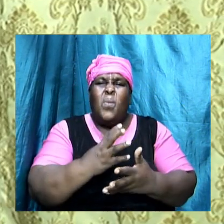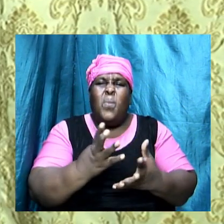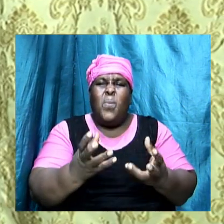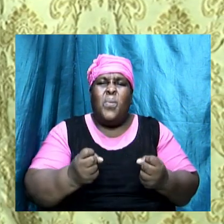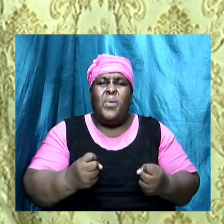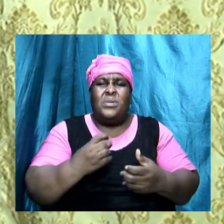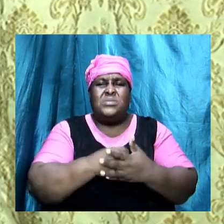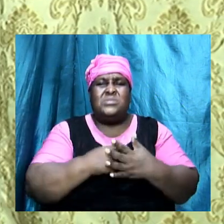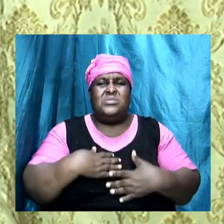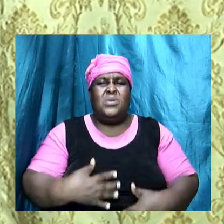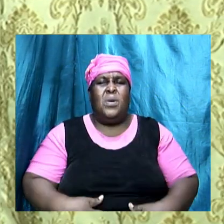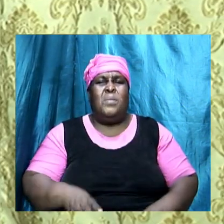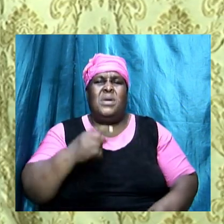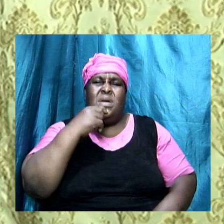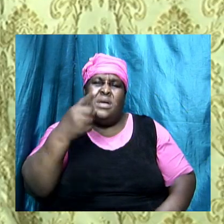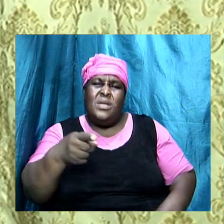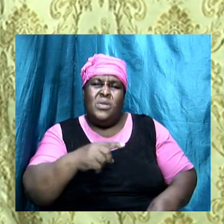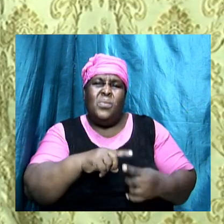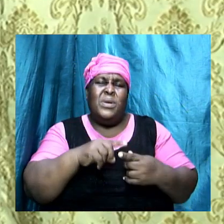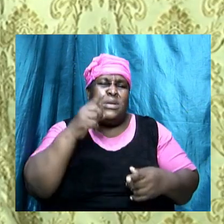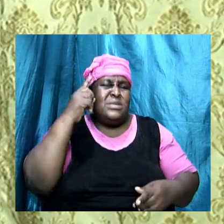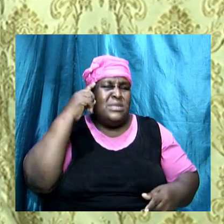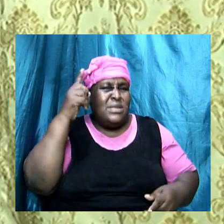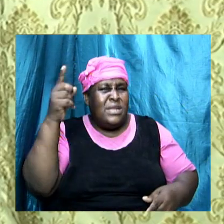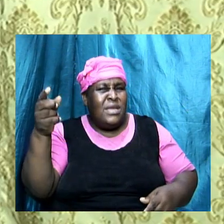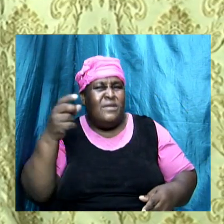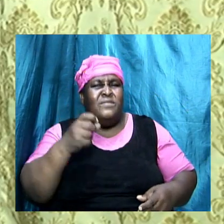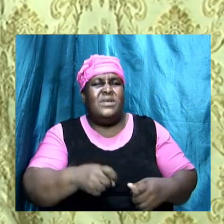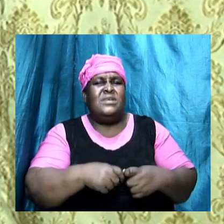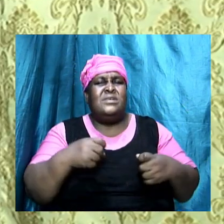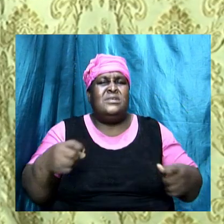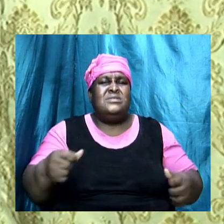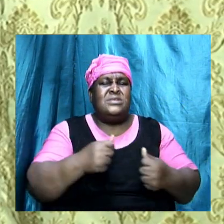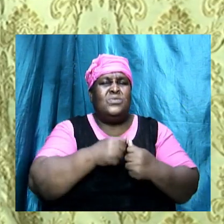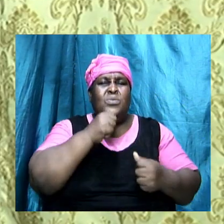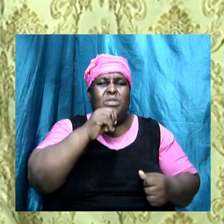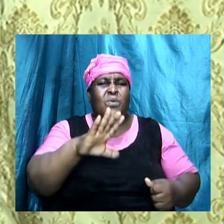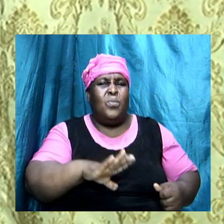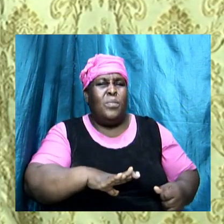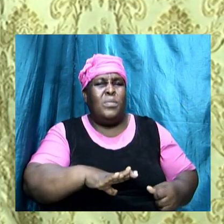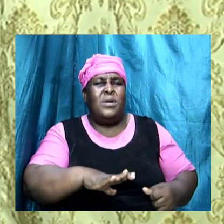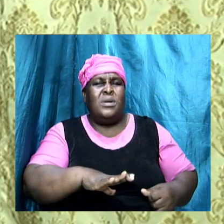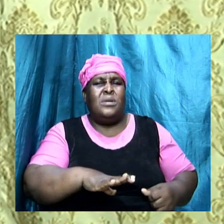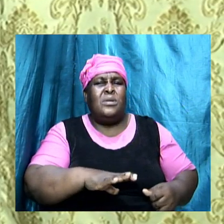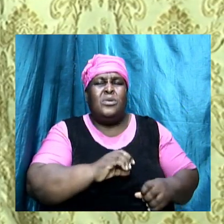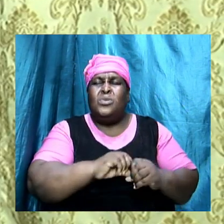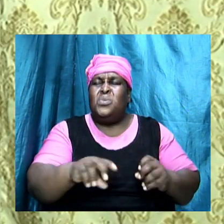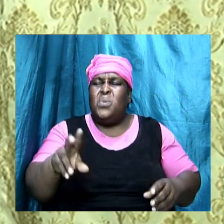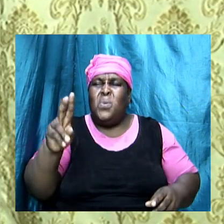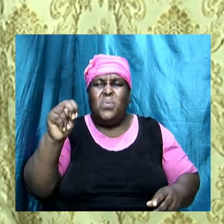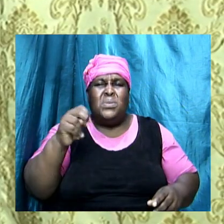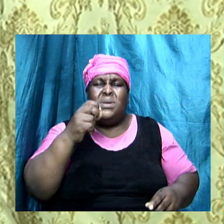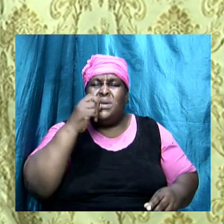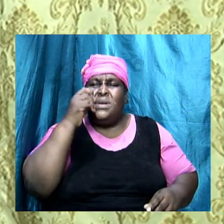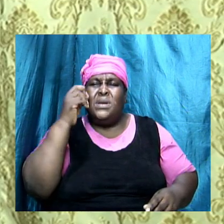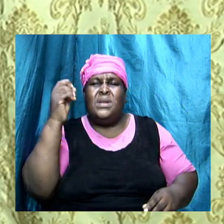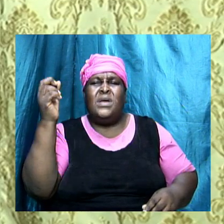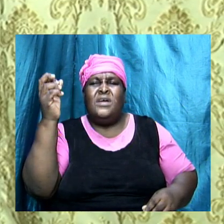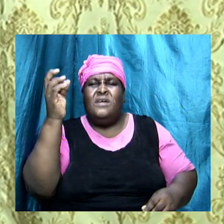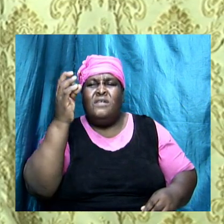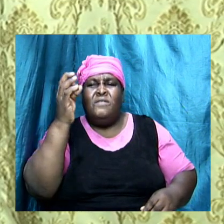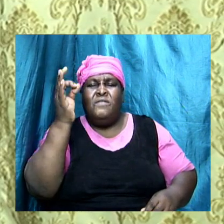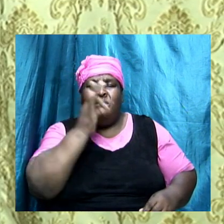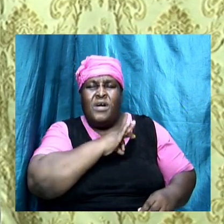tell you when David sinned with Bathsheba he did not need a false prophet a smooth sane